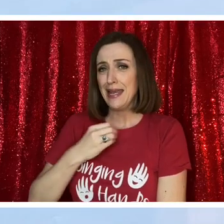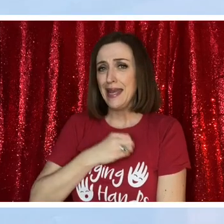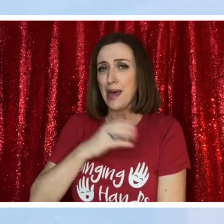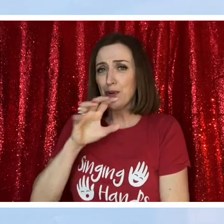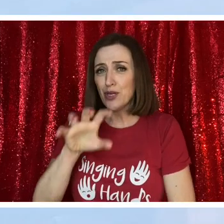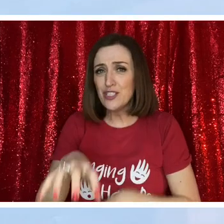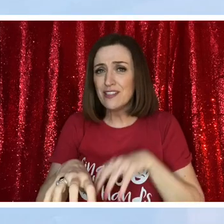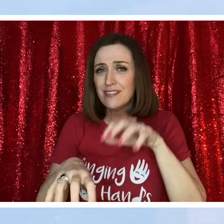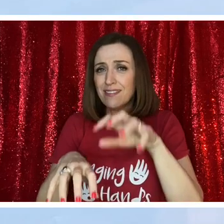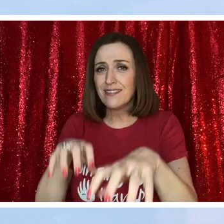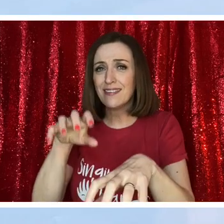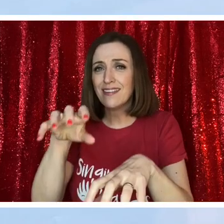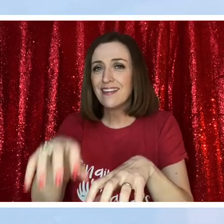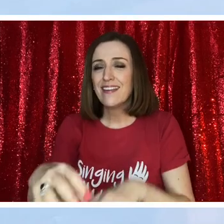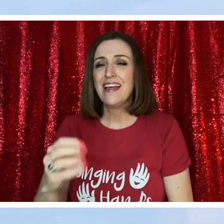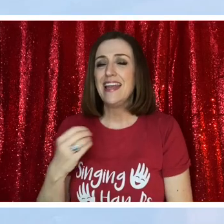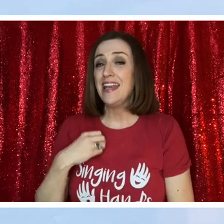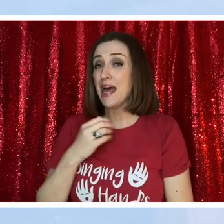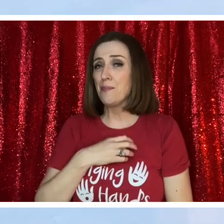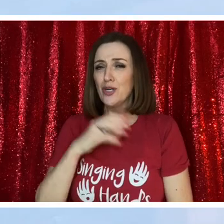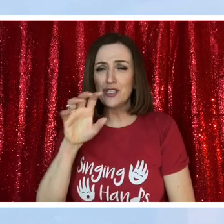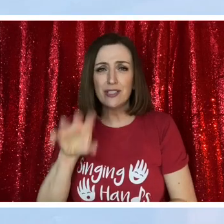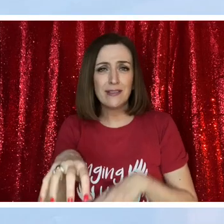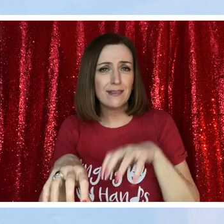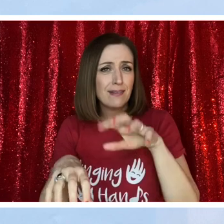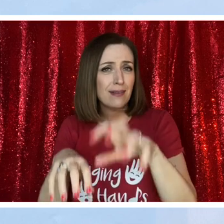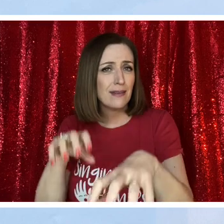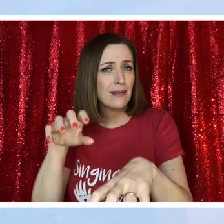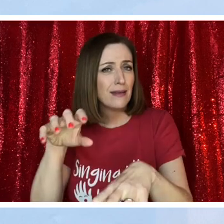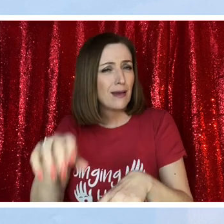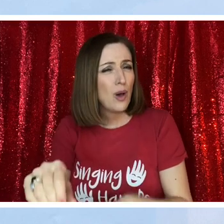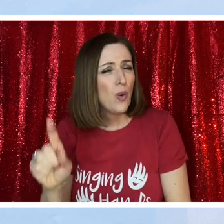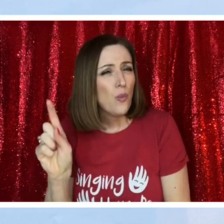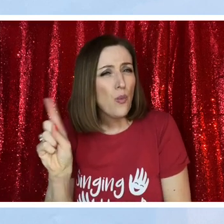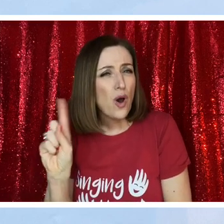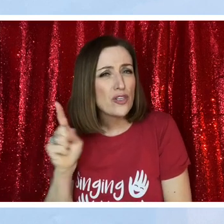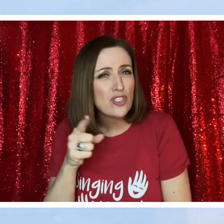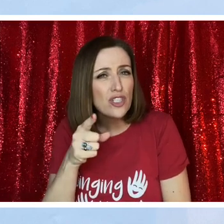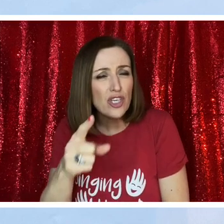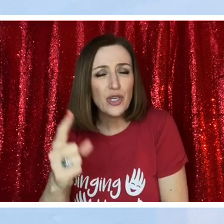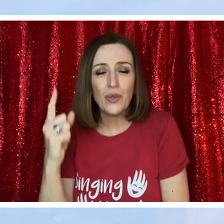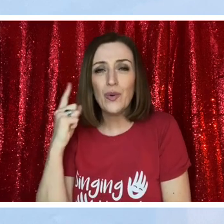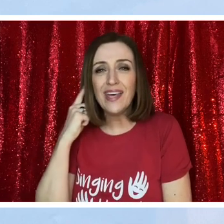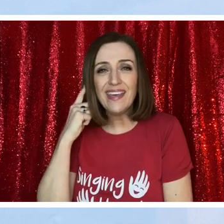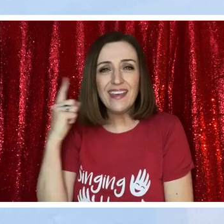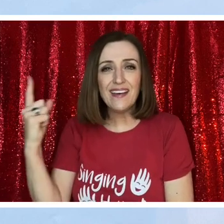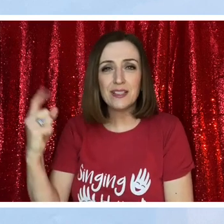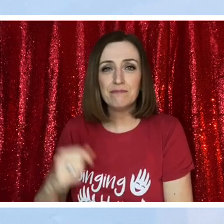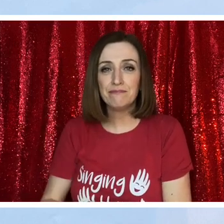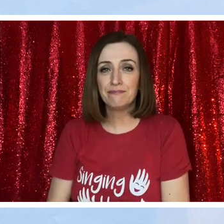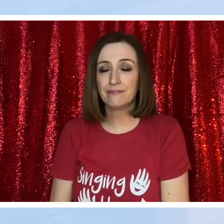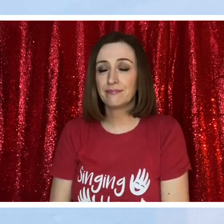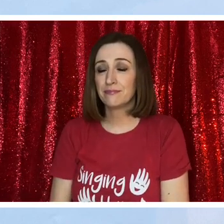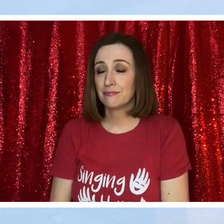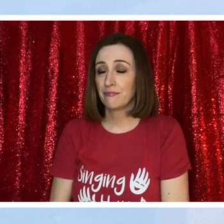Leopard, leopard, leopard, what do you hear?